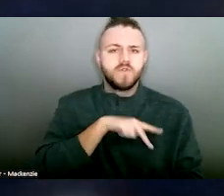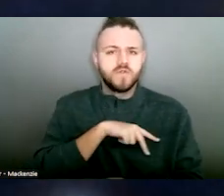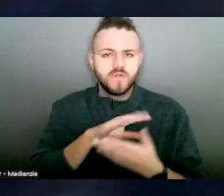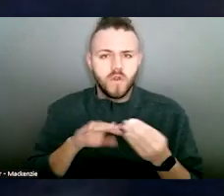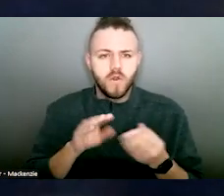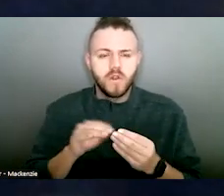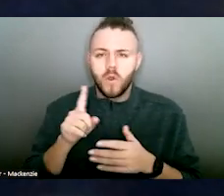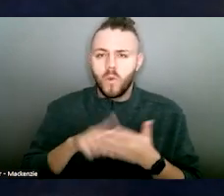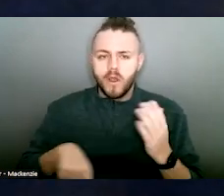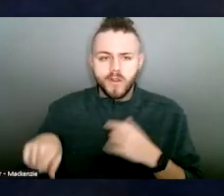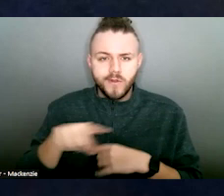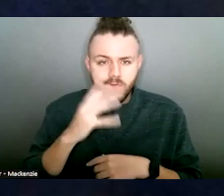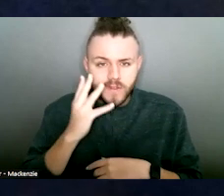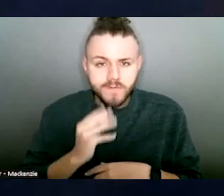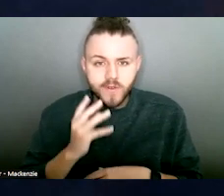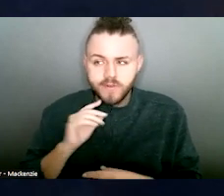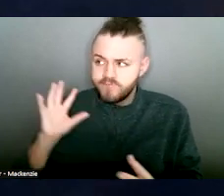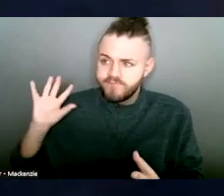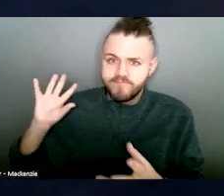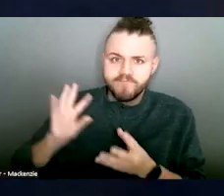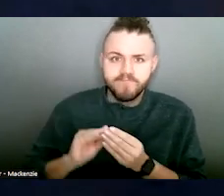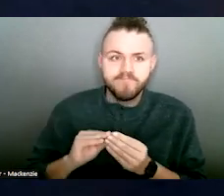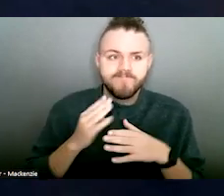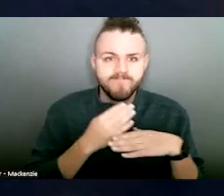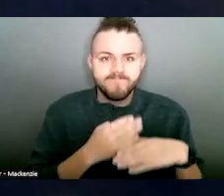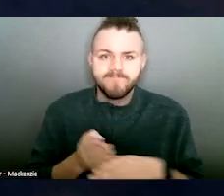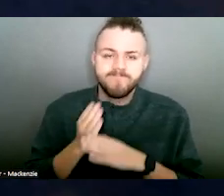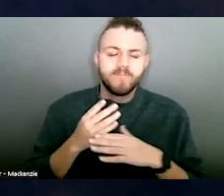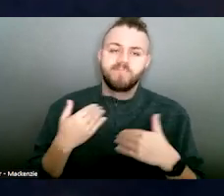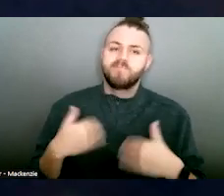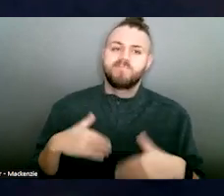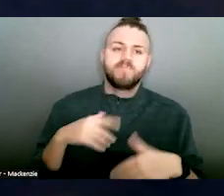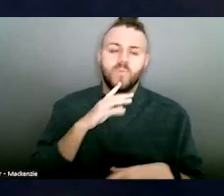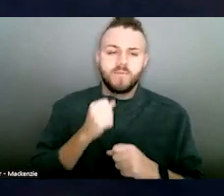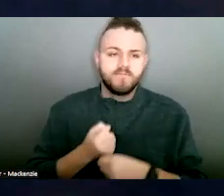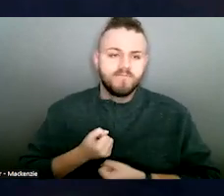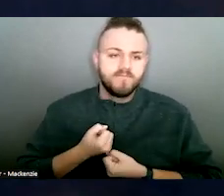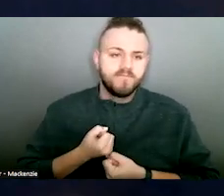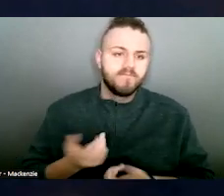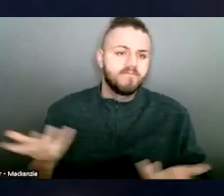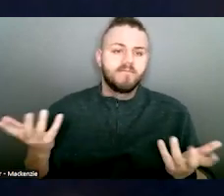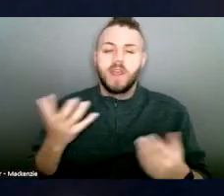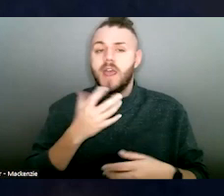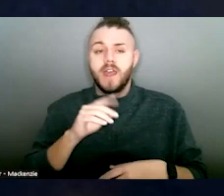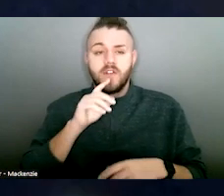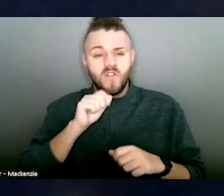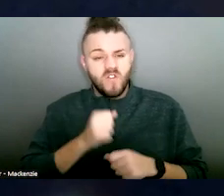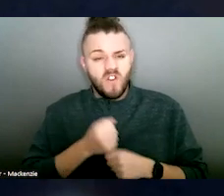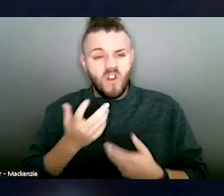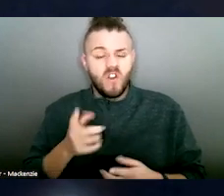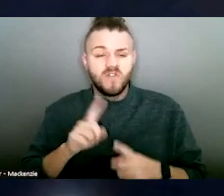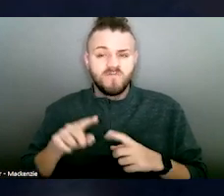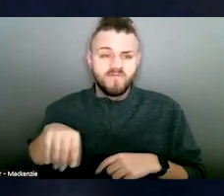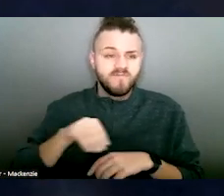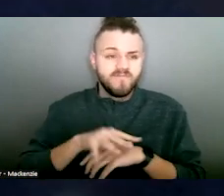have been through in the past. I think this group does all too well the importance of speaking up and being heard. And